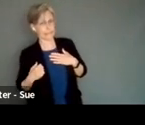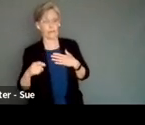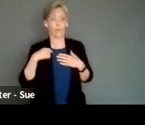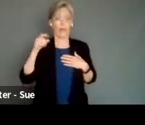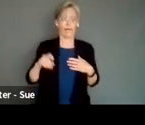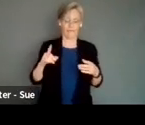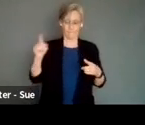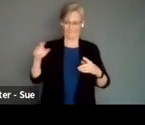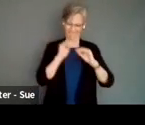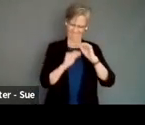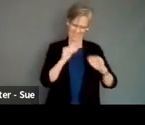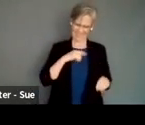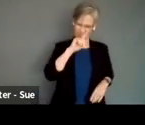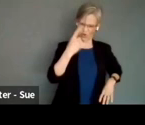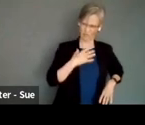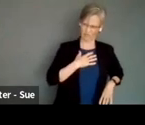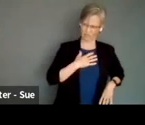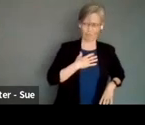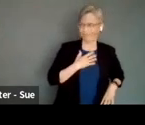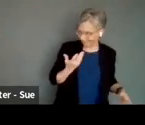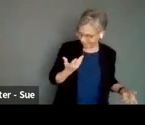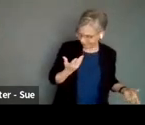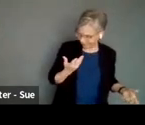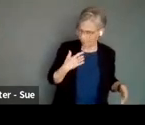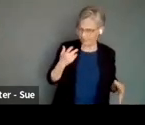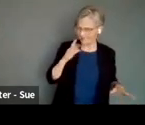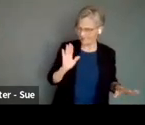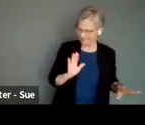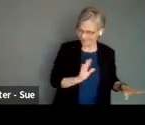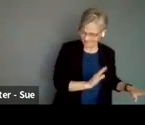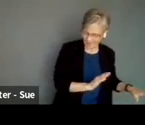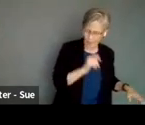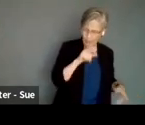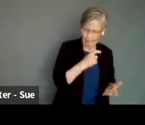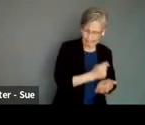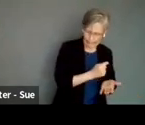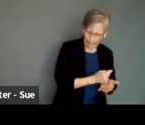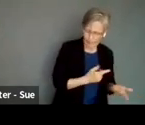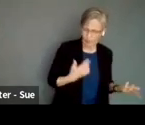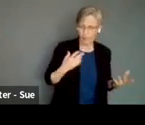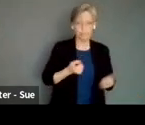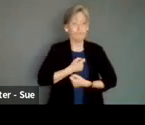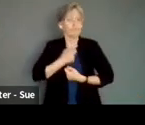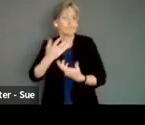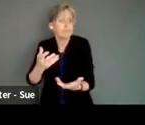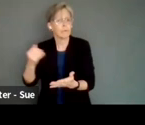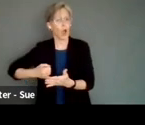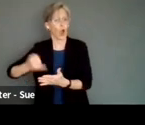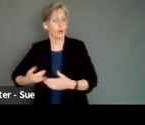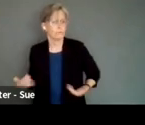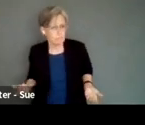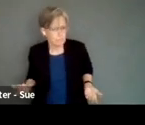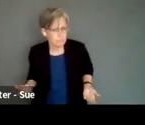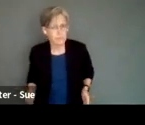be fixed. So we're really just trying to tamp that down. We don't need therapy, we just need artistic outlets. So in non normalized